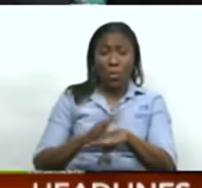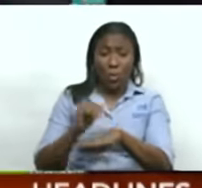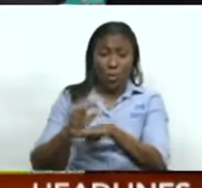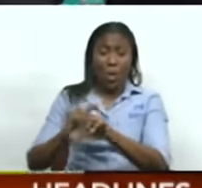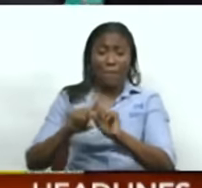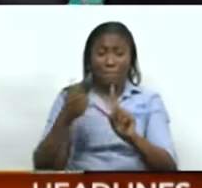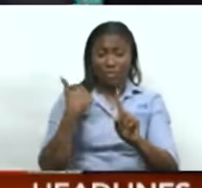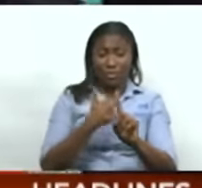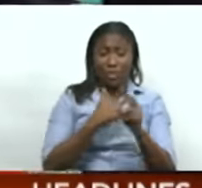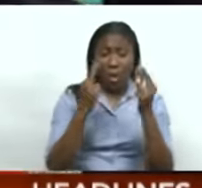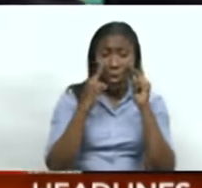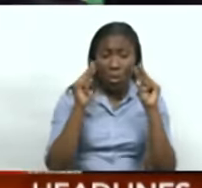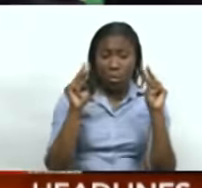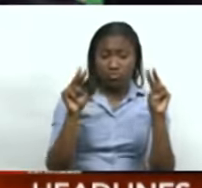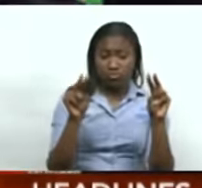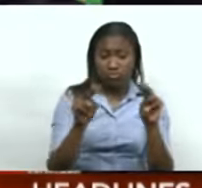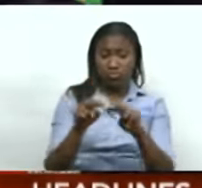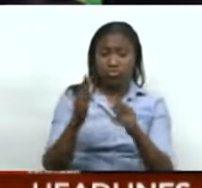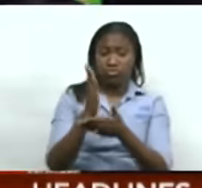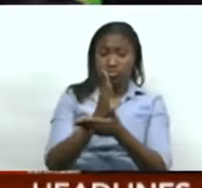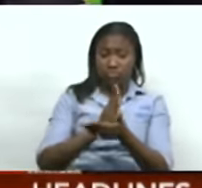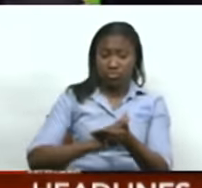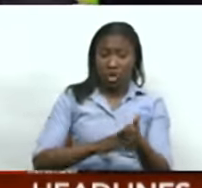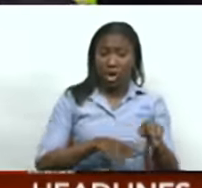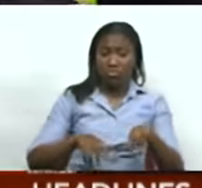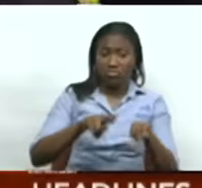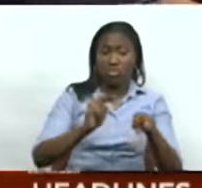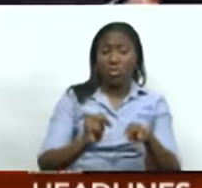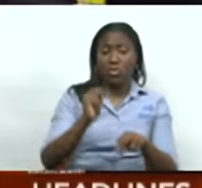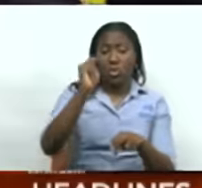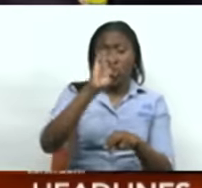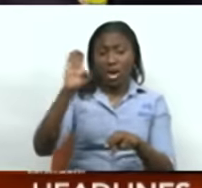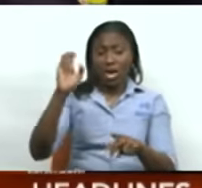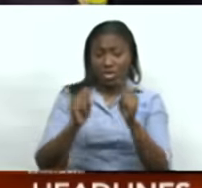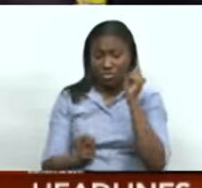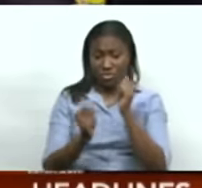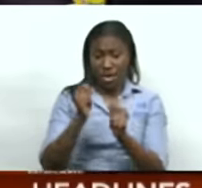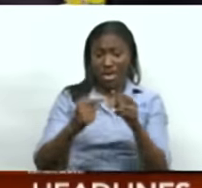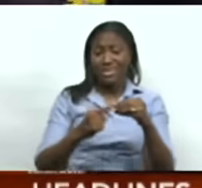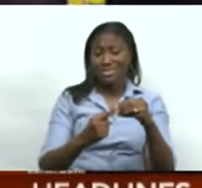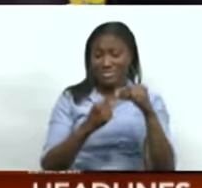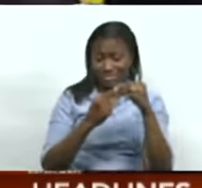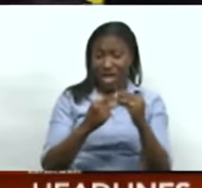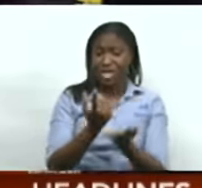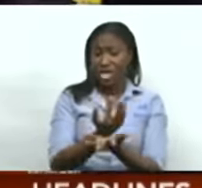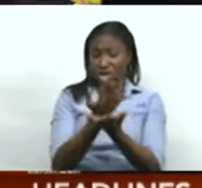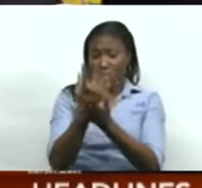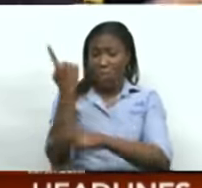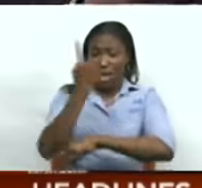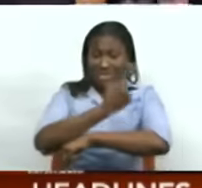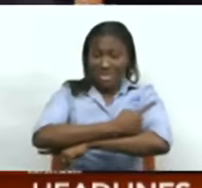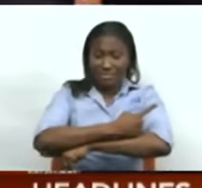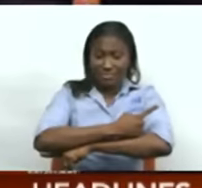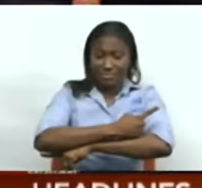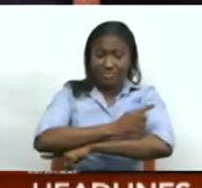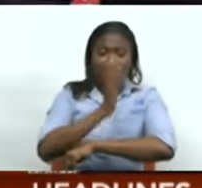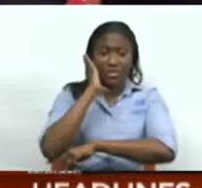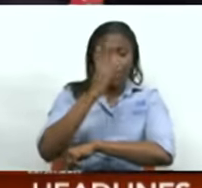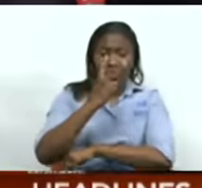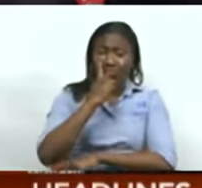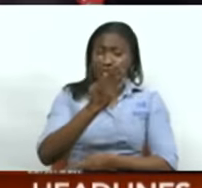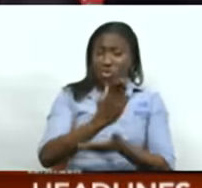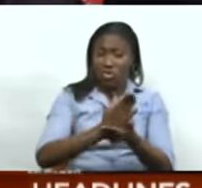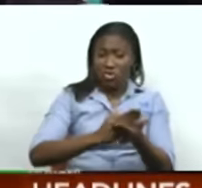river basins mainly across northern and eastern Trinidad quite closely, especially on Diwali Day. We're expecting to see some cloudy